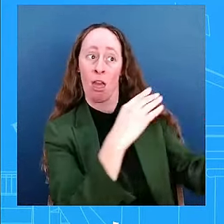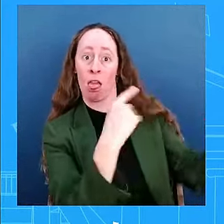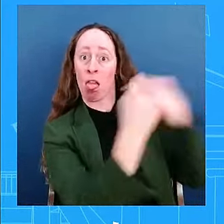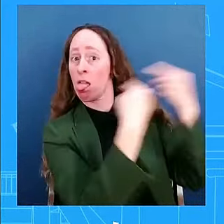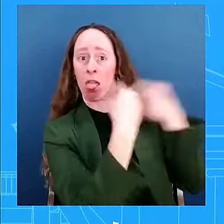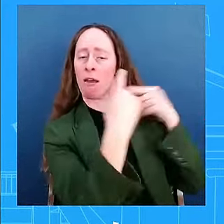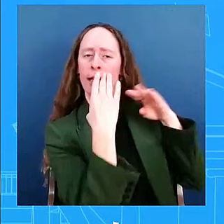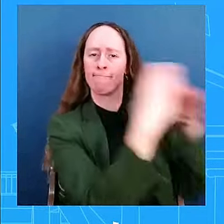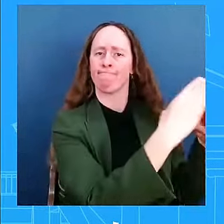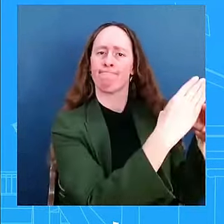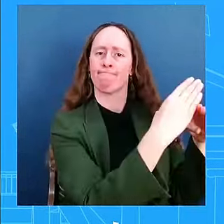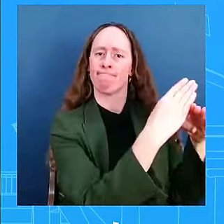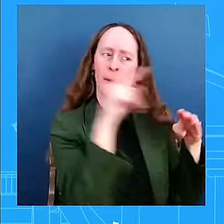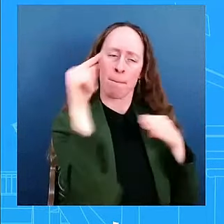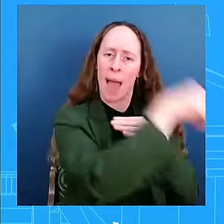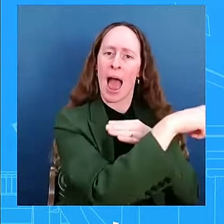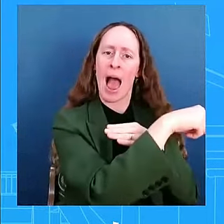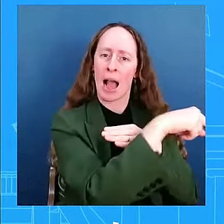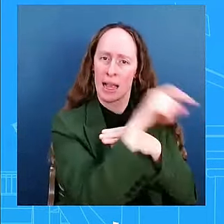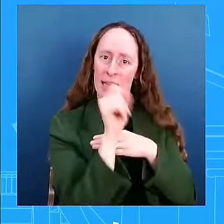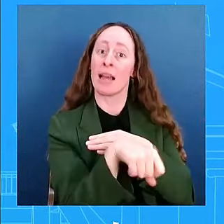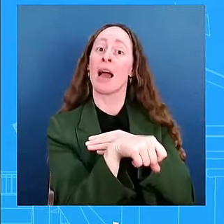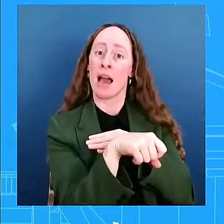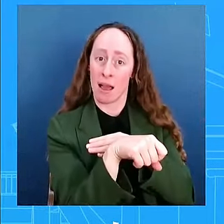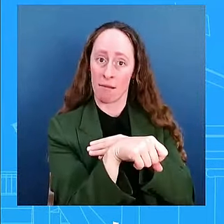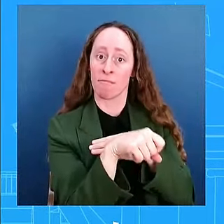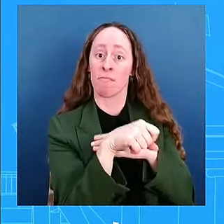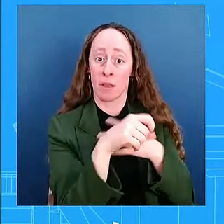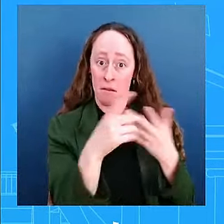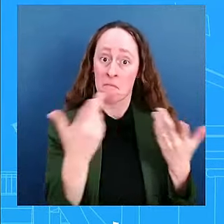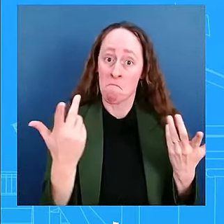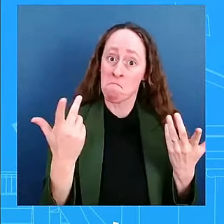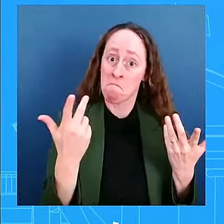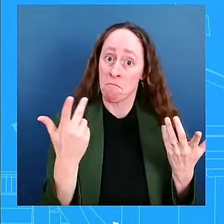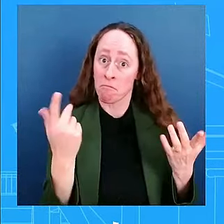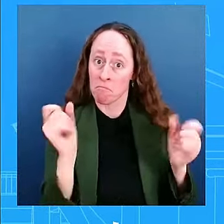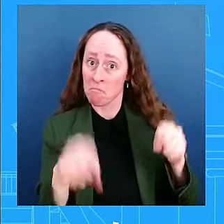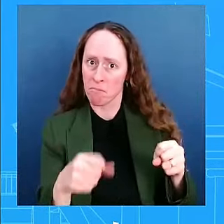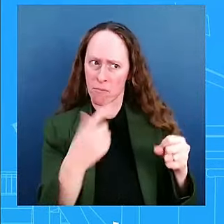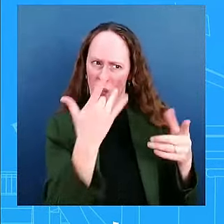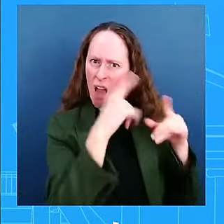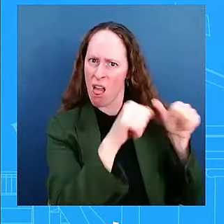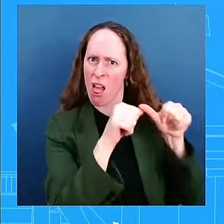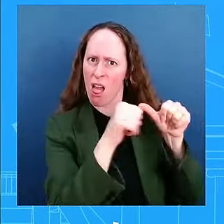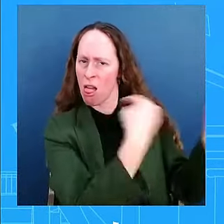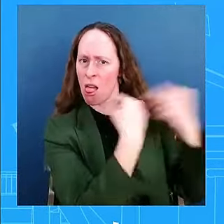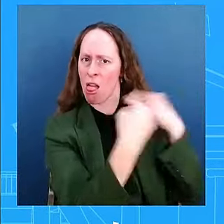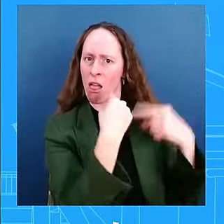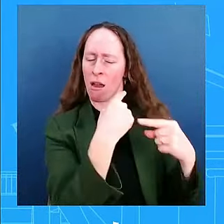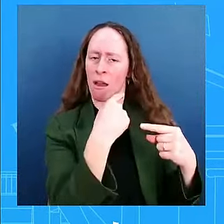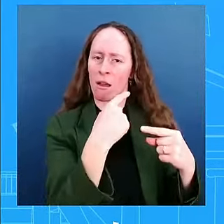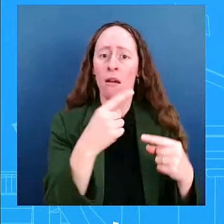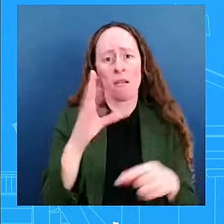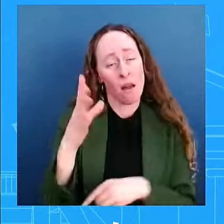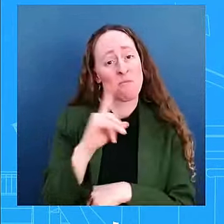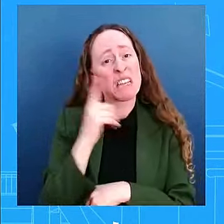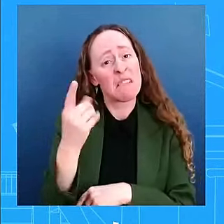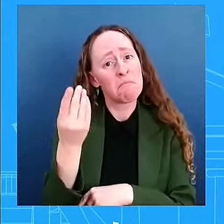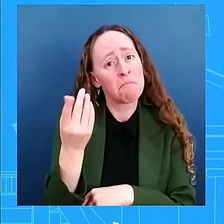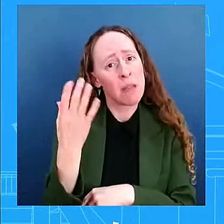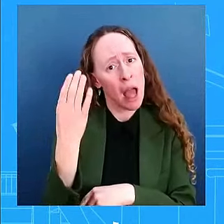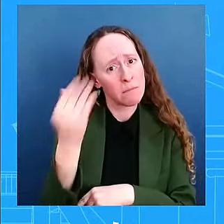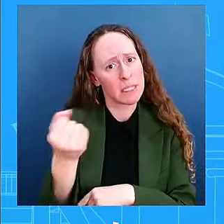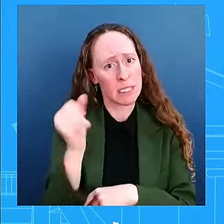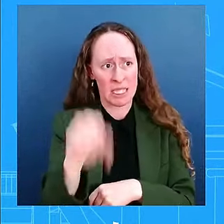preparing to attack them as part of their current Russian offense. Uh, it's, it's common sense, right? It's common sense that they should be able to hit back against what's hitting